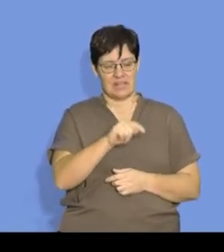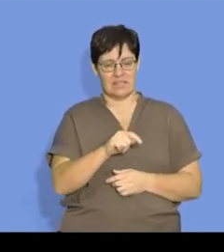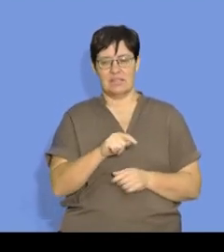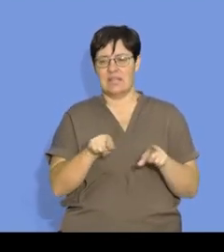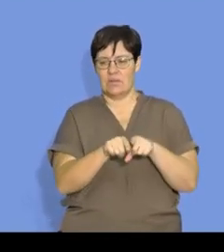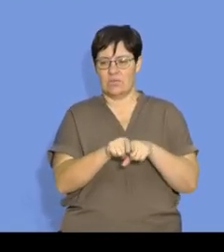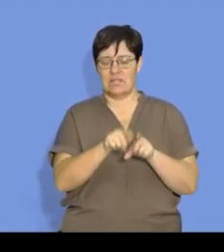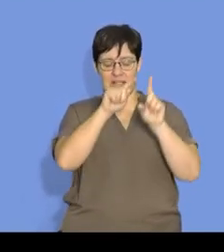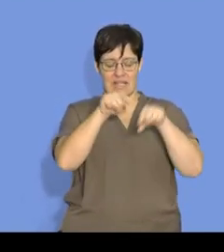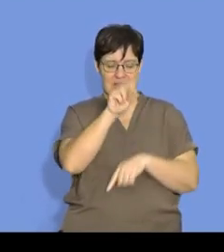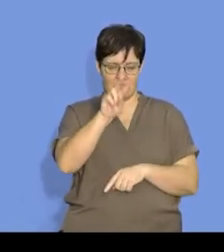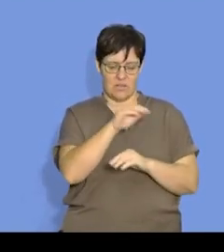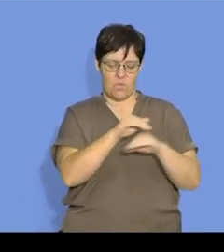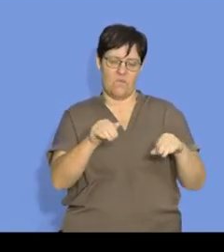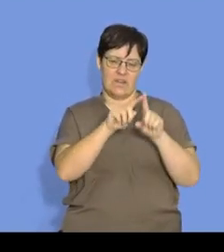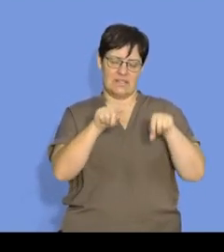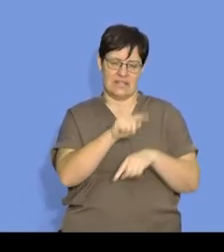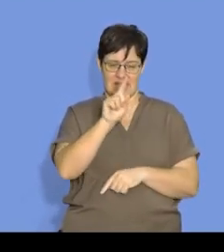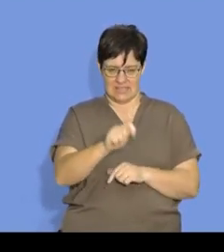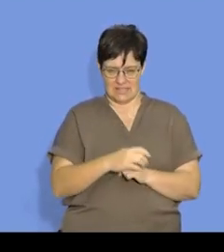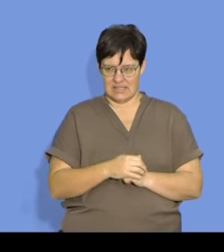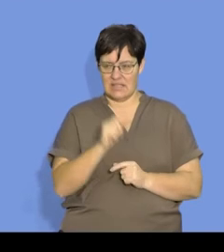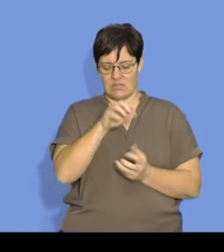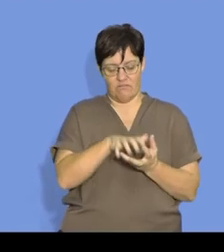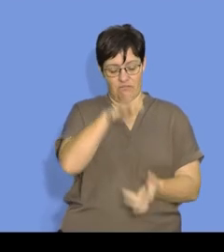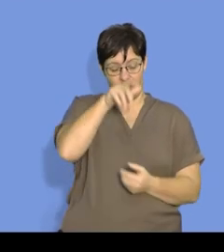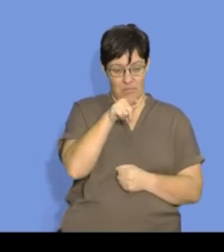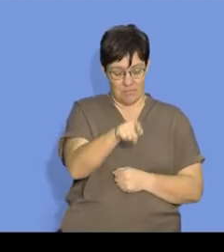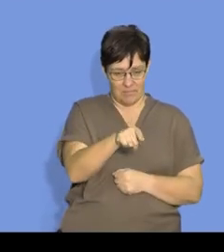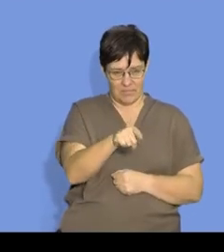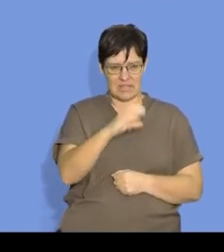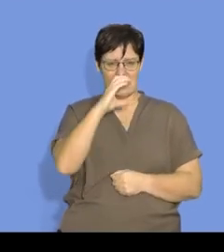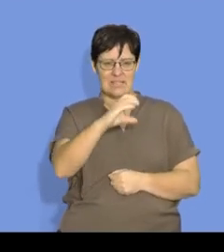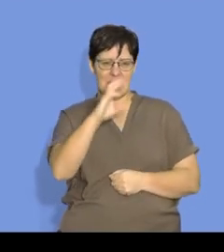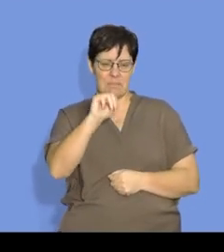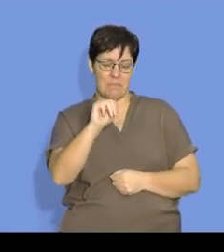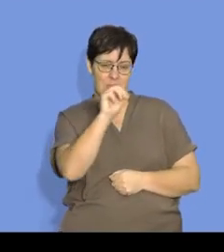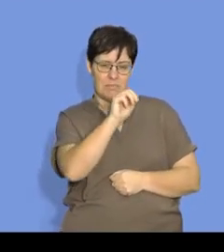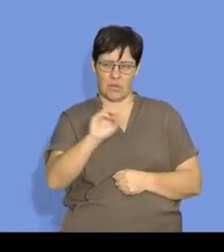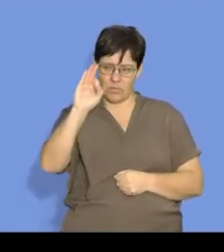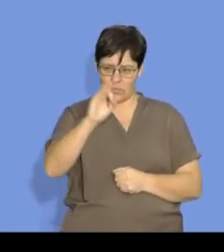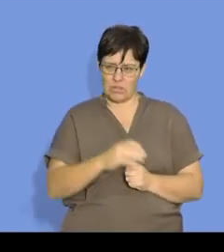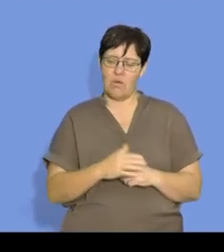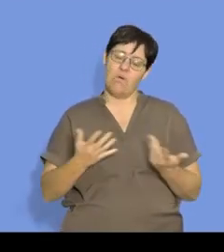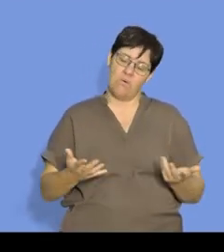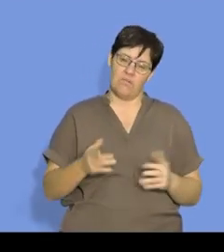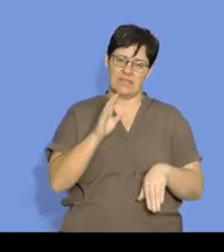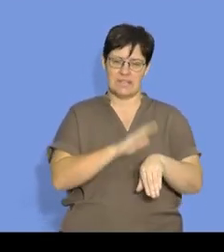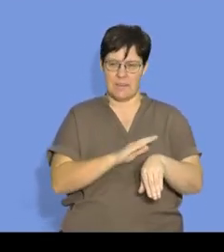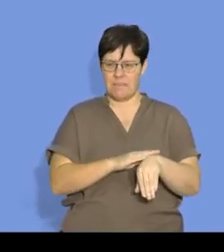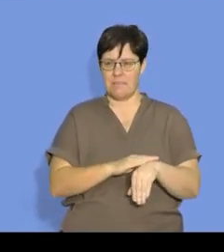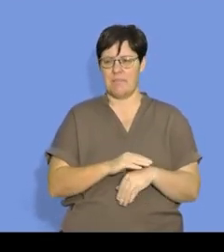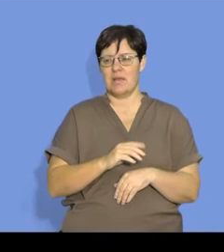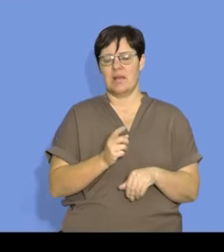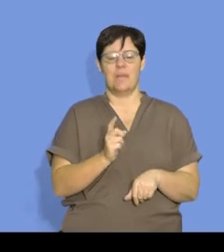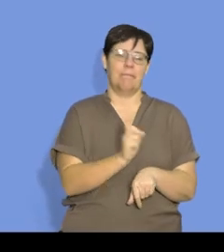over delta T, where this is your volume, and it can be in centimeters cubed over the time. That can be in minutes,